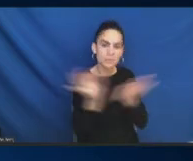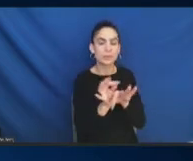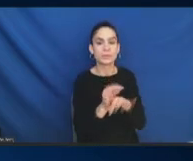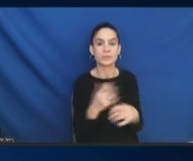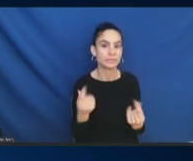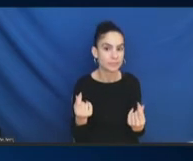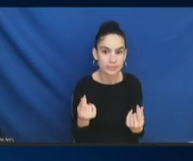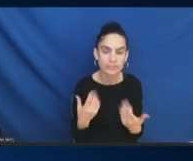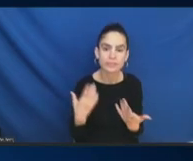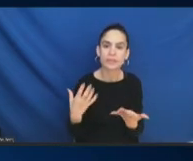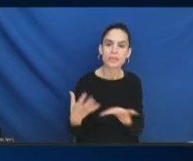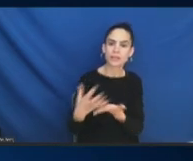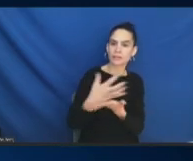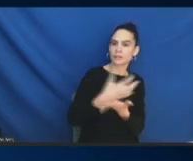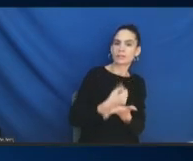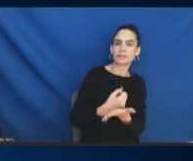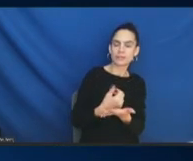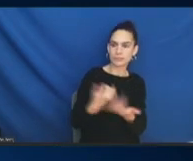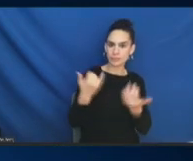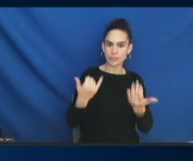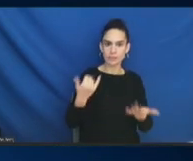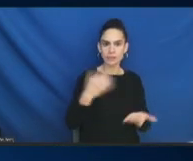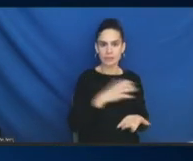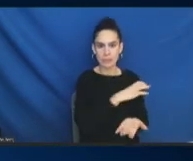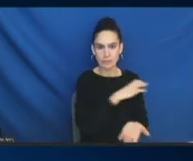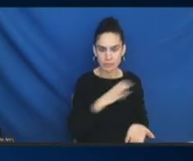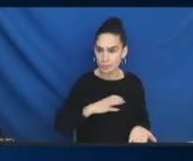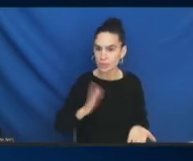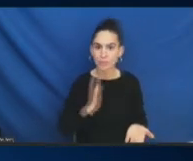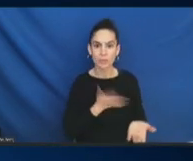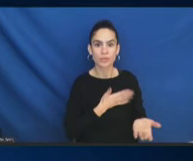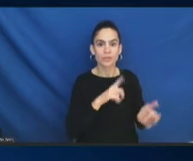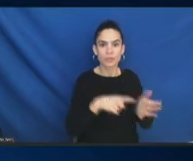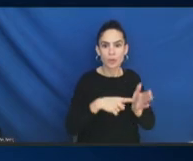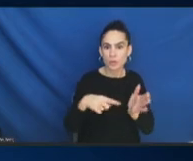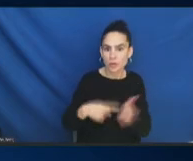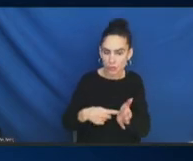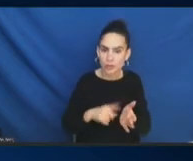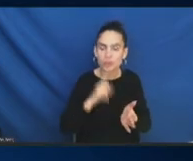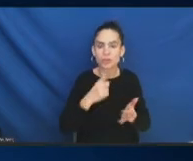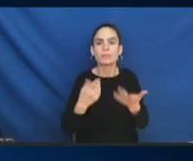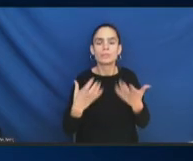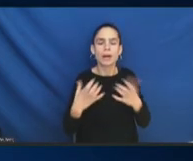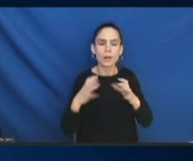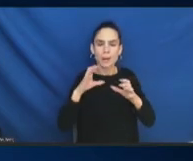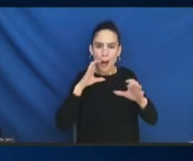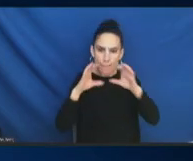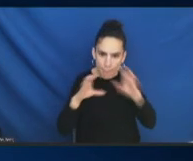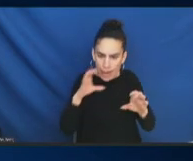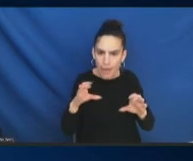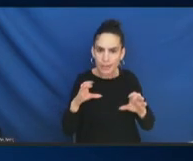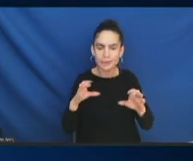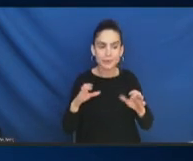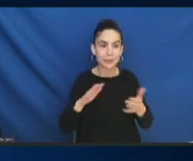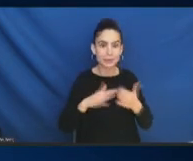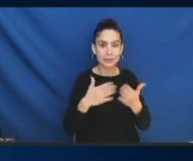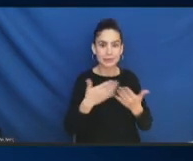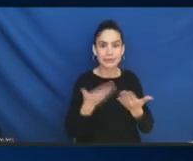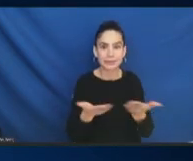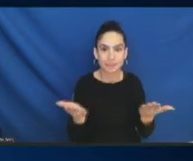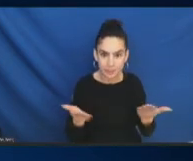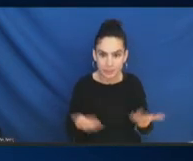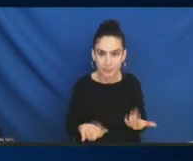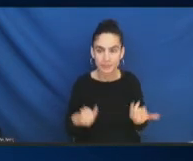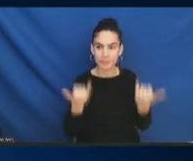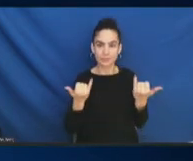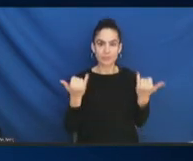and our role to really communicate to our communities that this government is